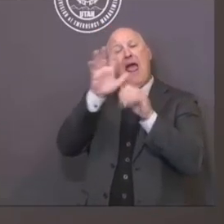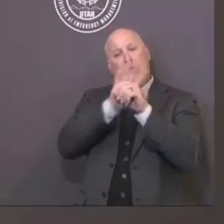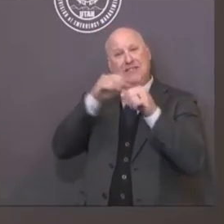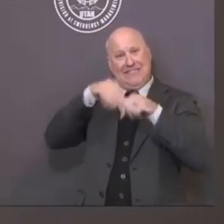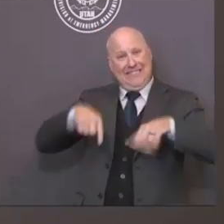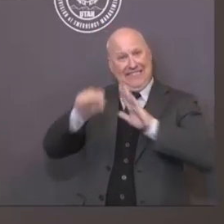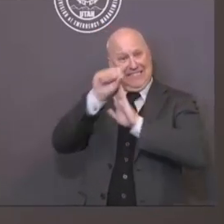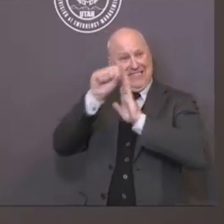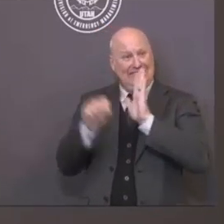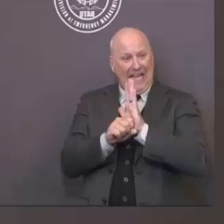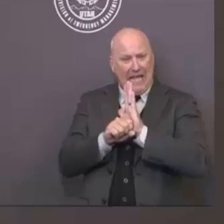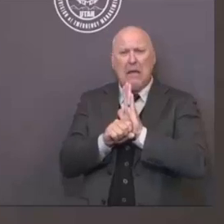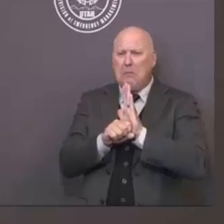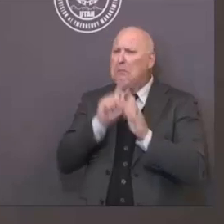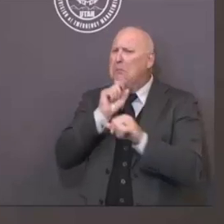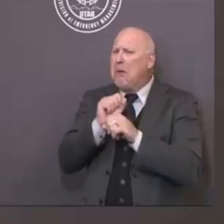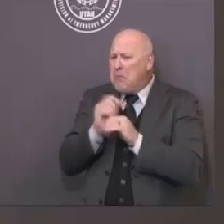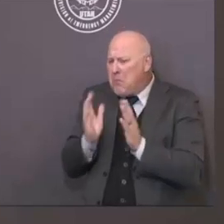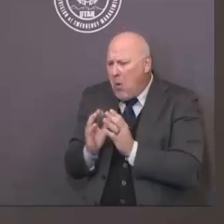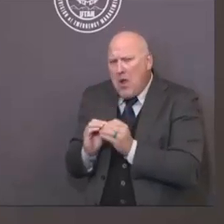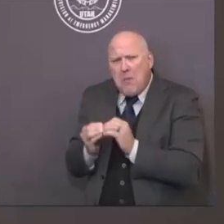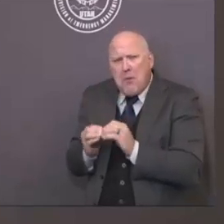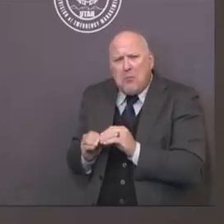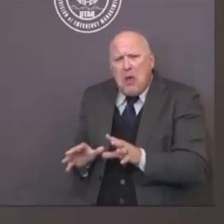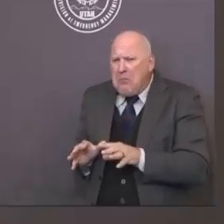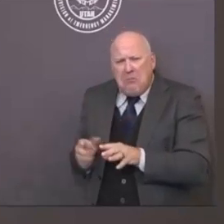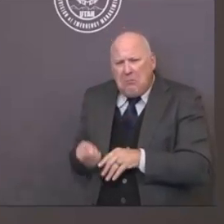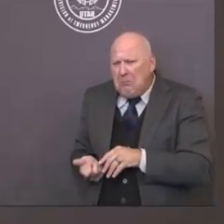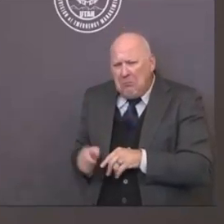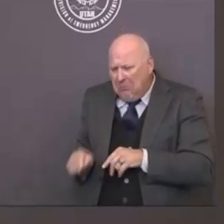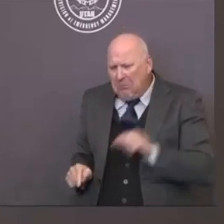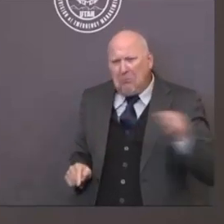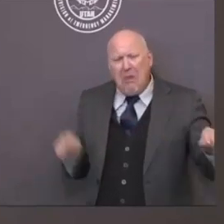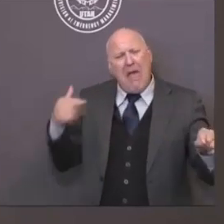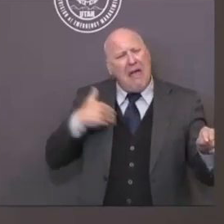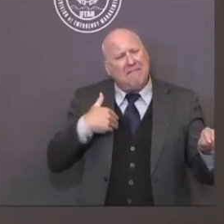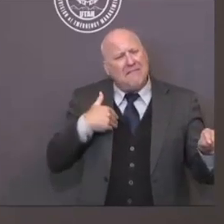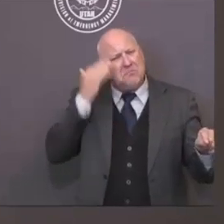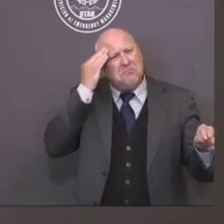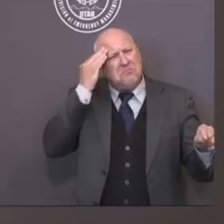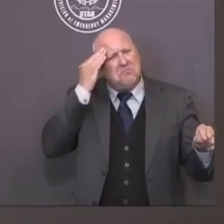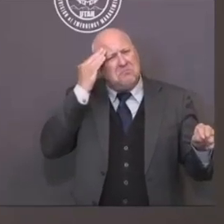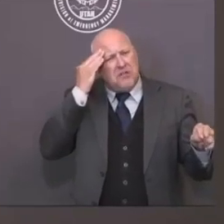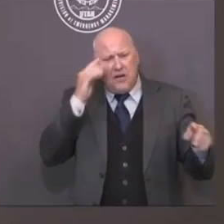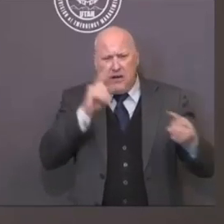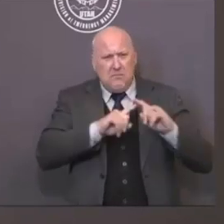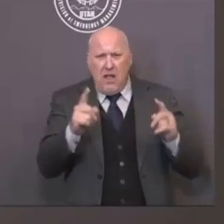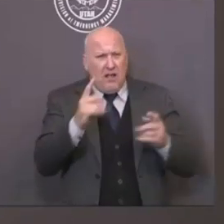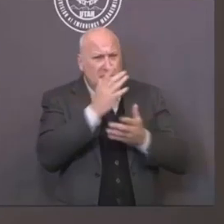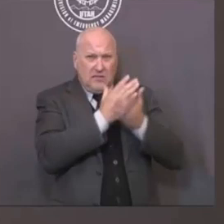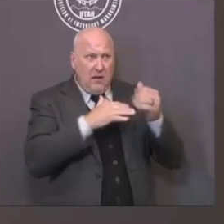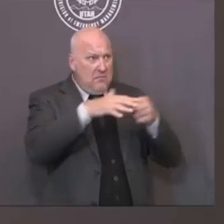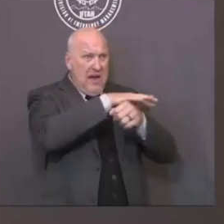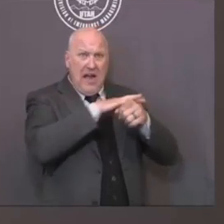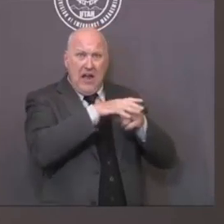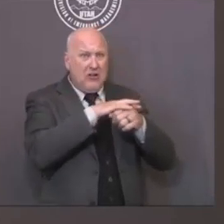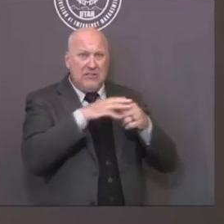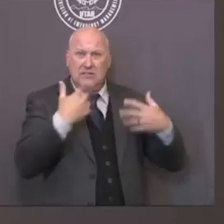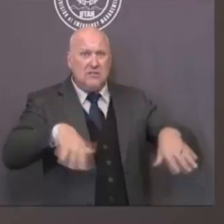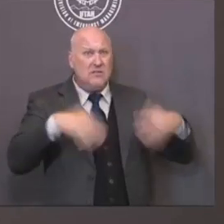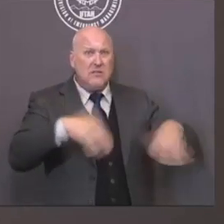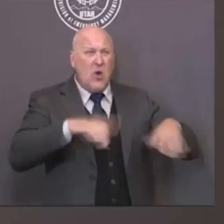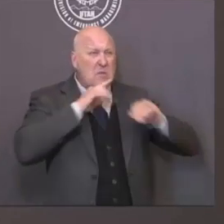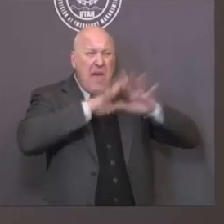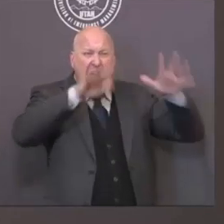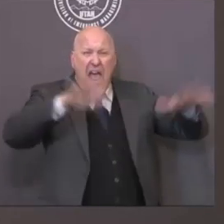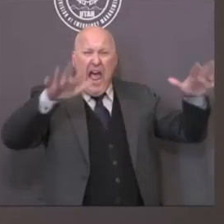amounts. And they've been allowed to go to green. Others, they're still in red. And some have requested to